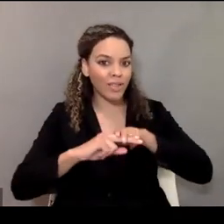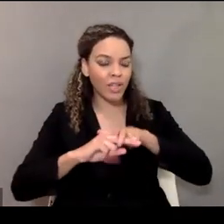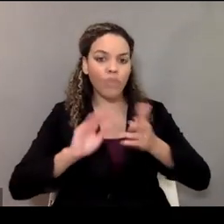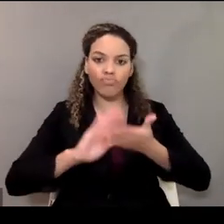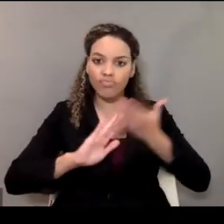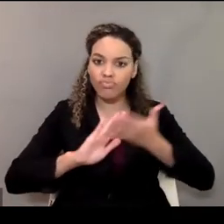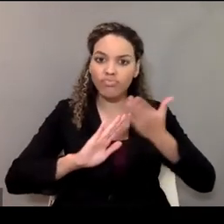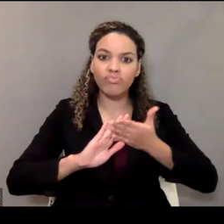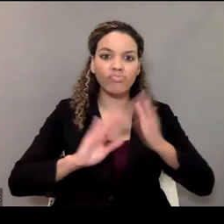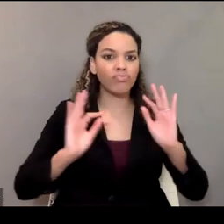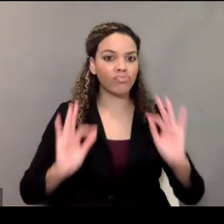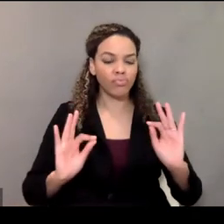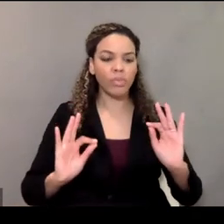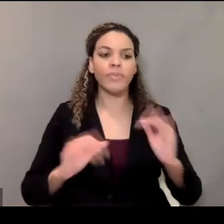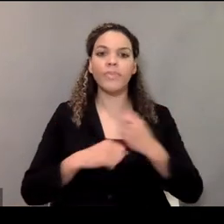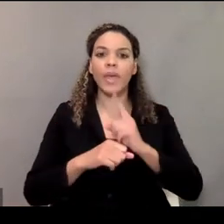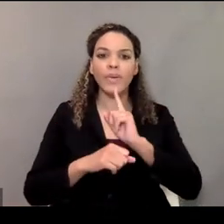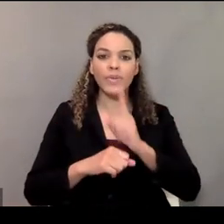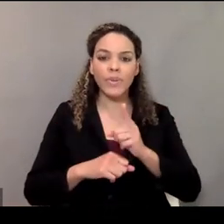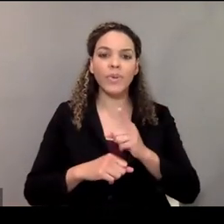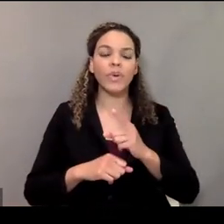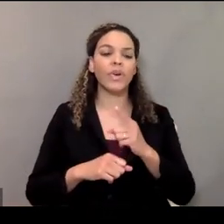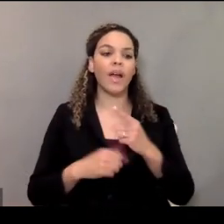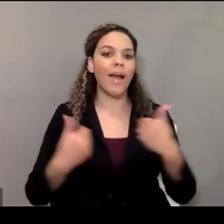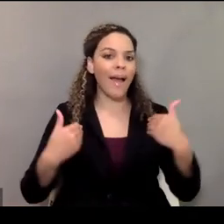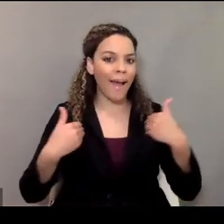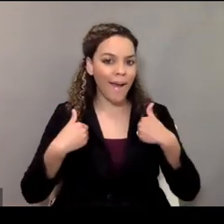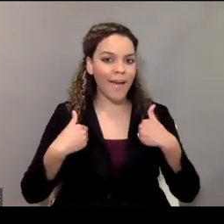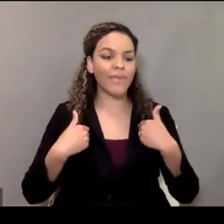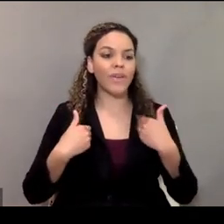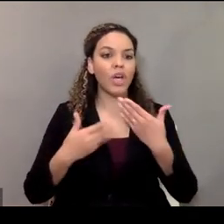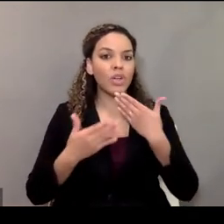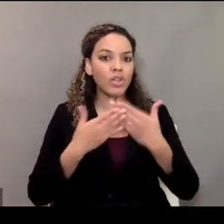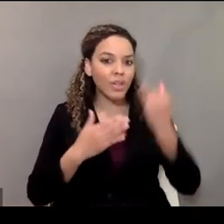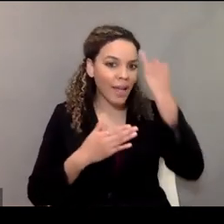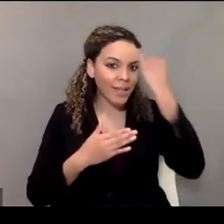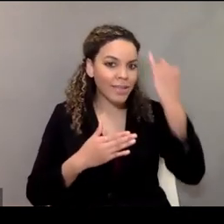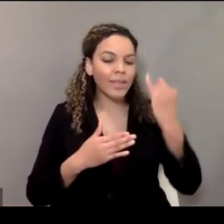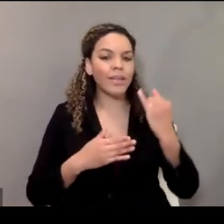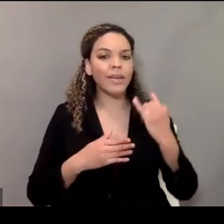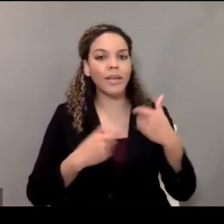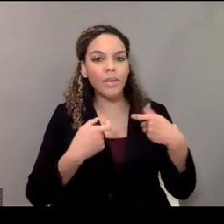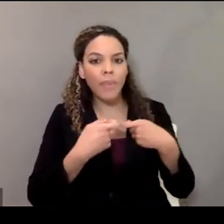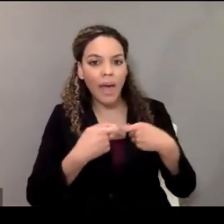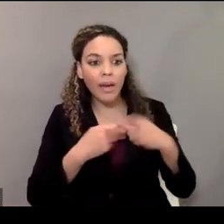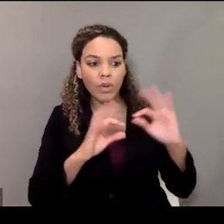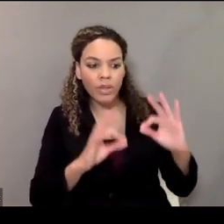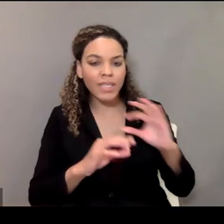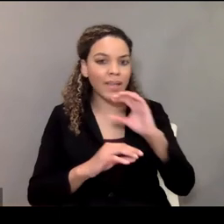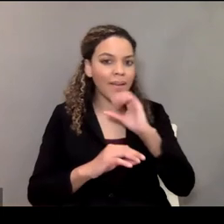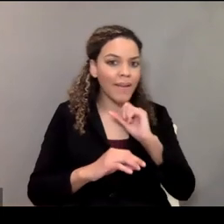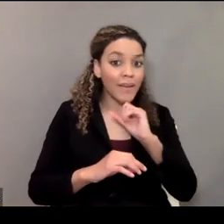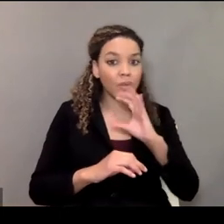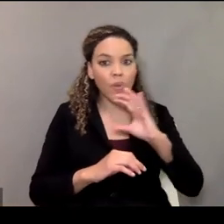operating condition as possible, make sure that I have a good idea about how old the batteries are,